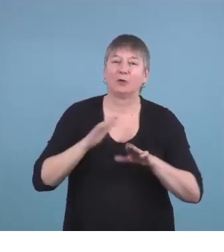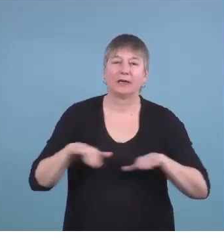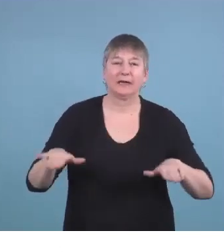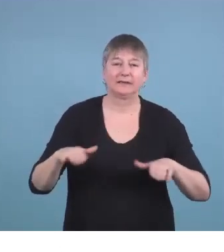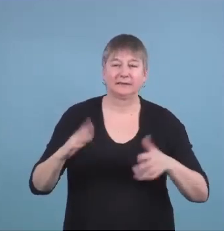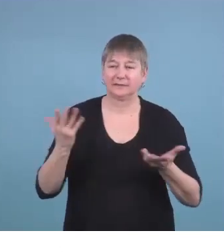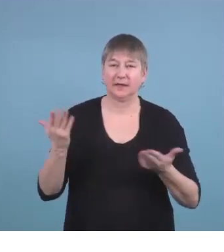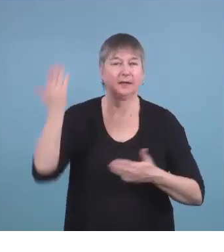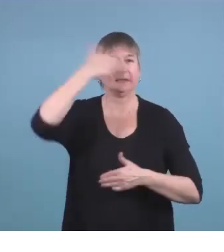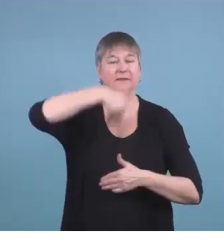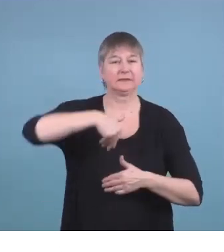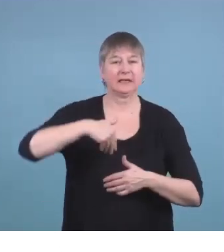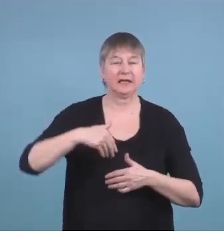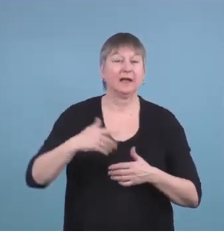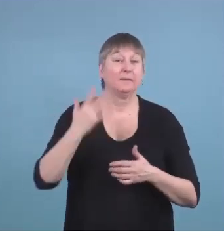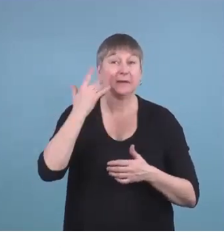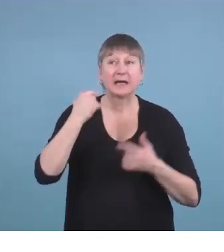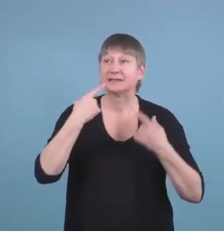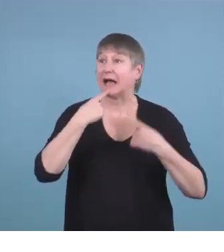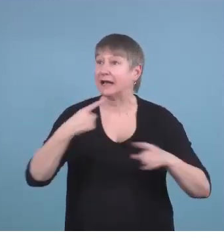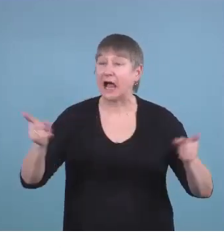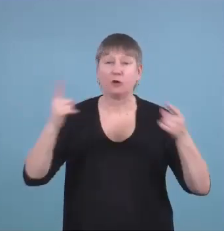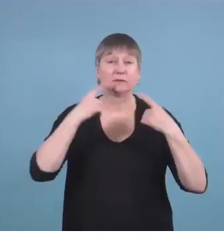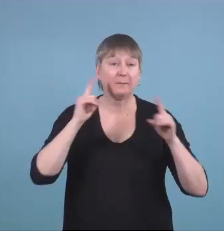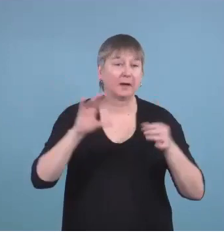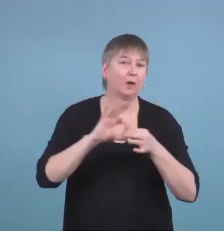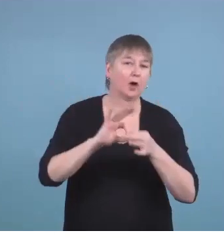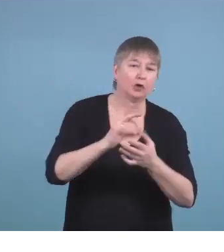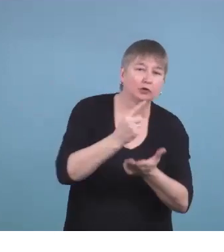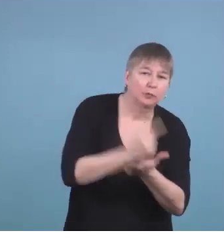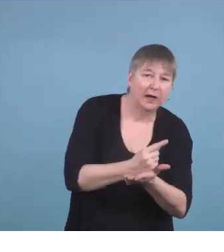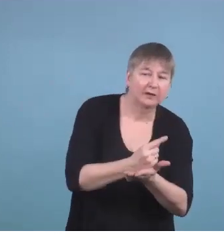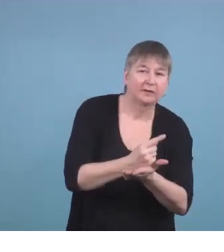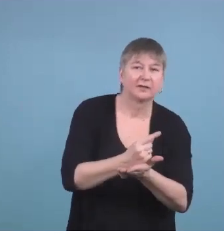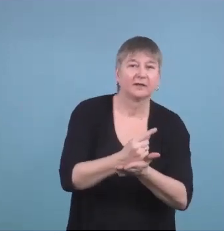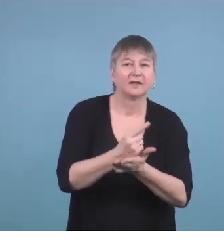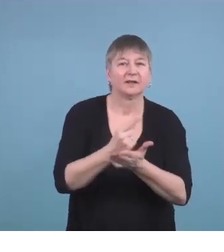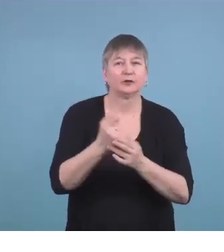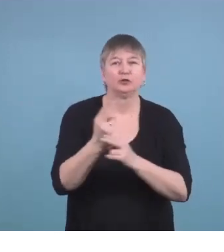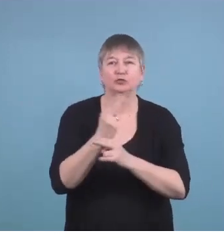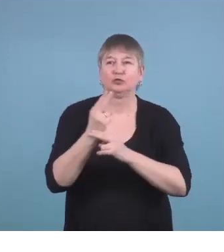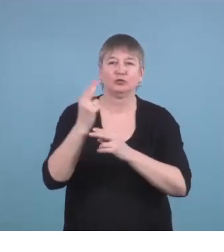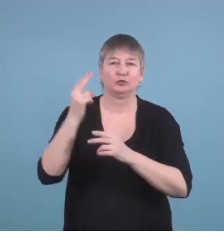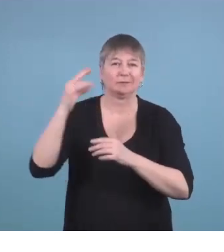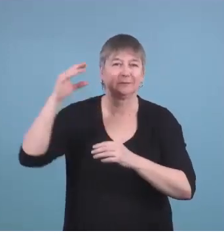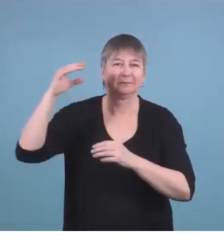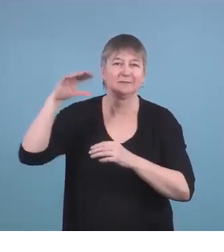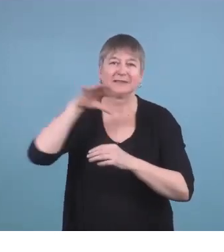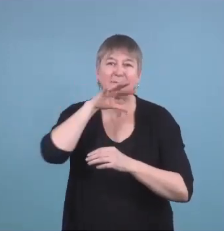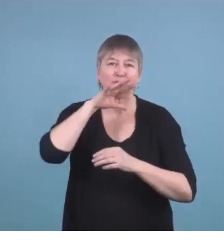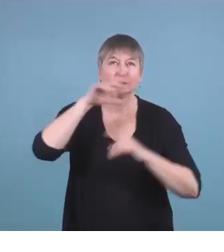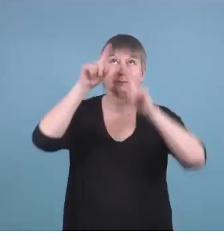of the announcements for grad stuff is over the PA system. And